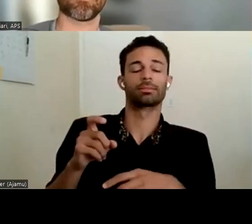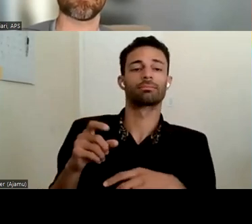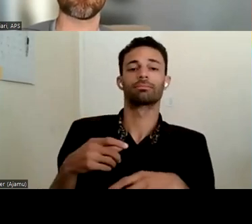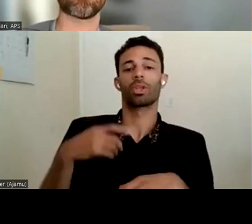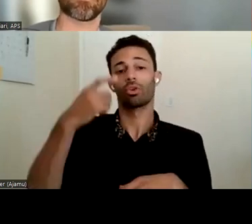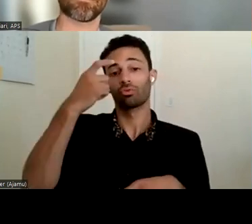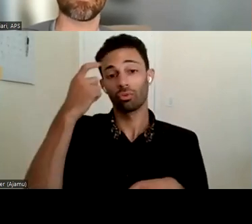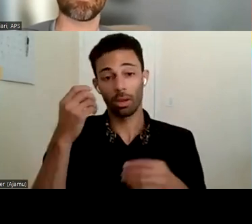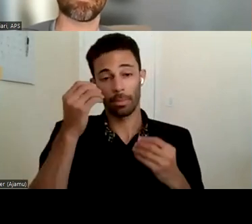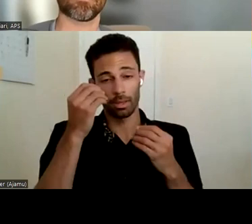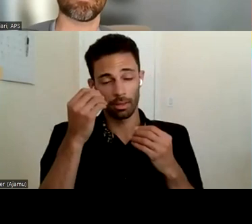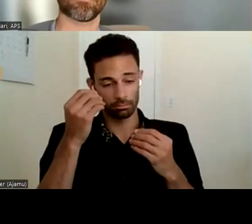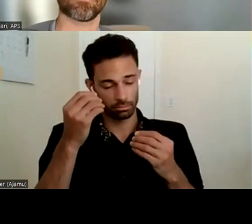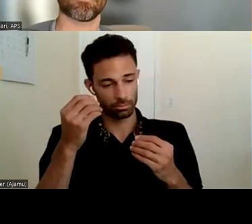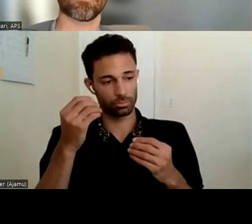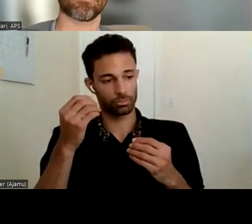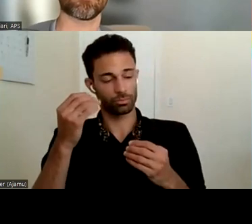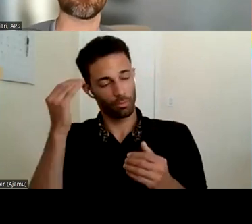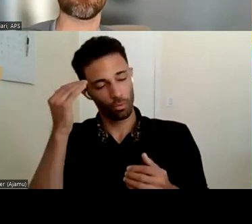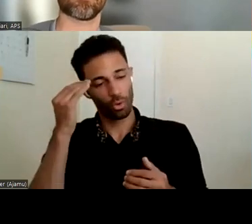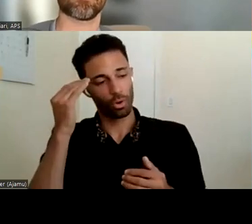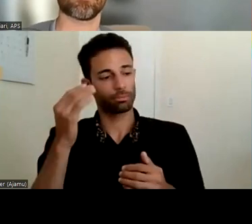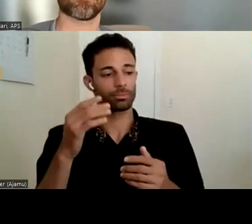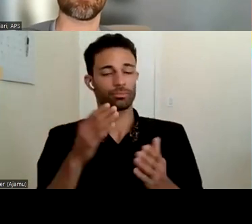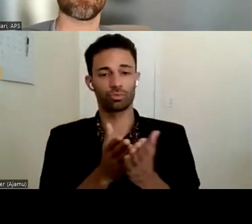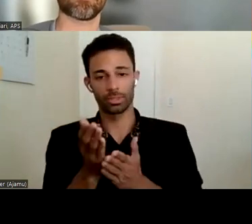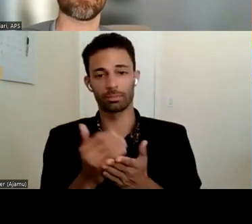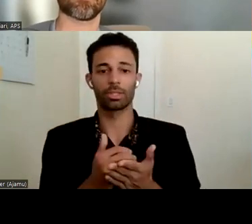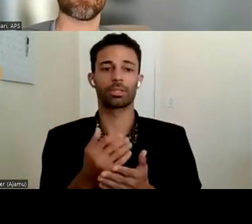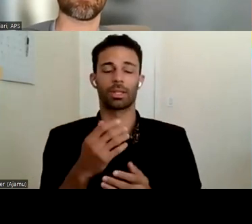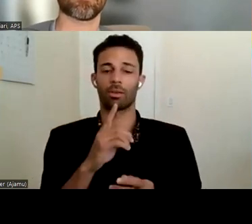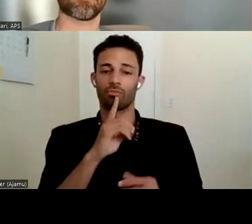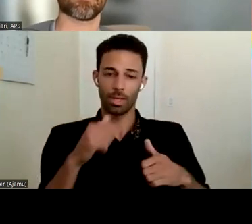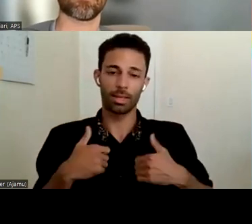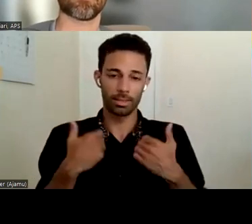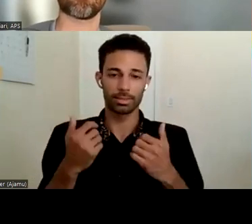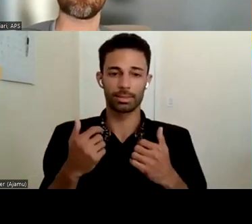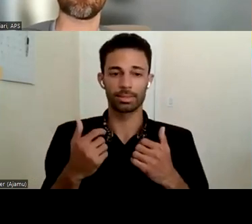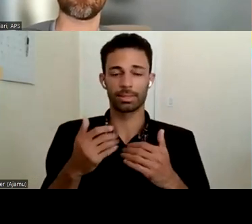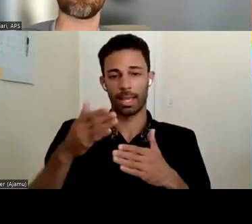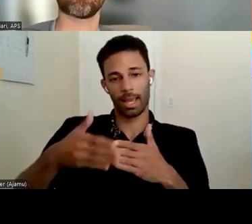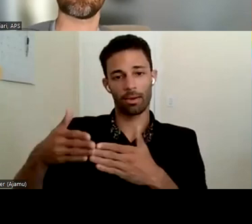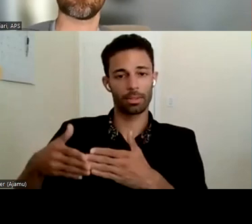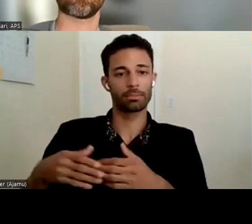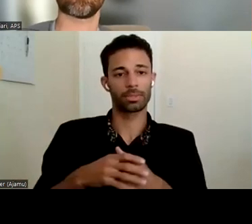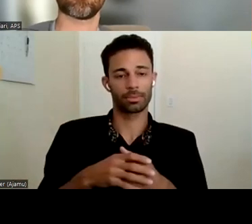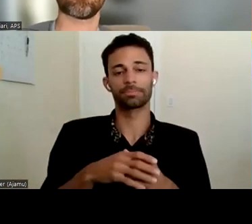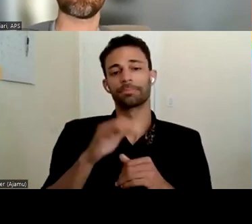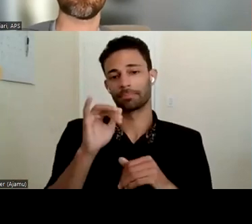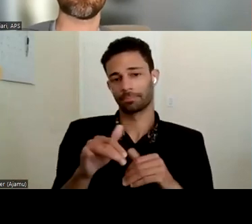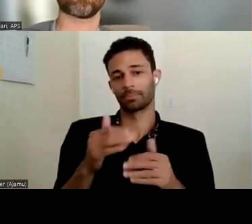informed transparency and realistic outcomes for for for ted is what we're looking for and those were some of the themes that I was seeing